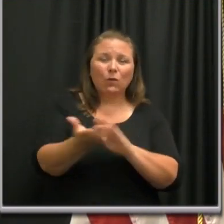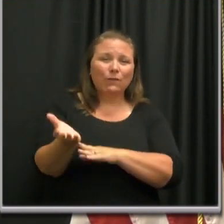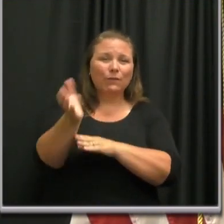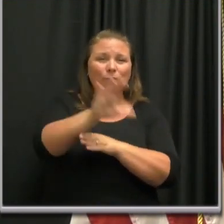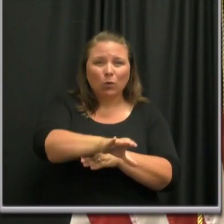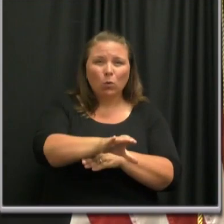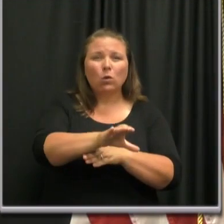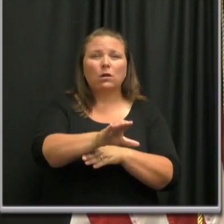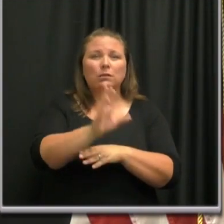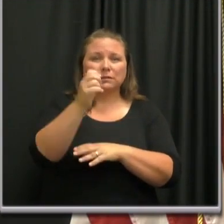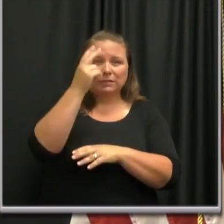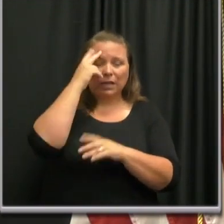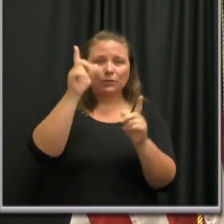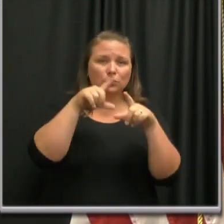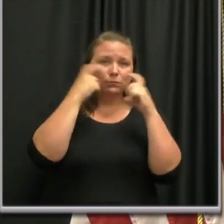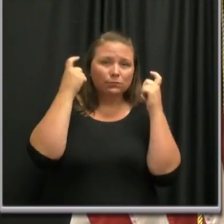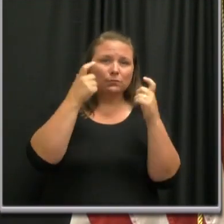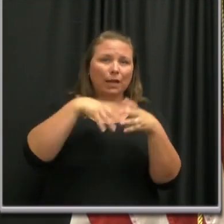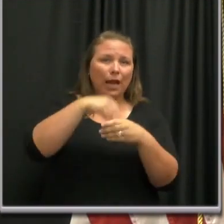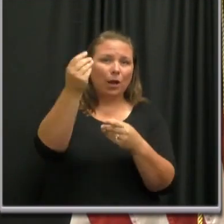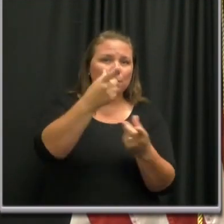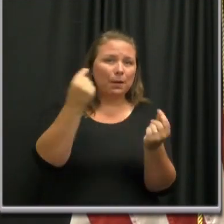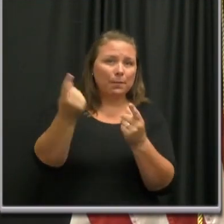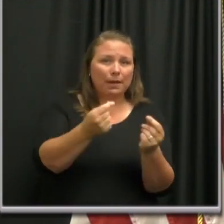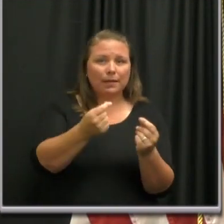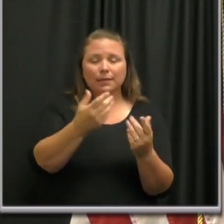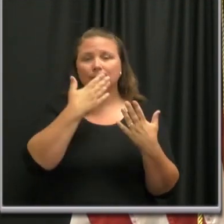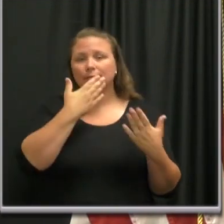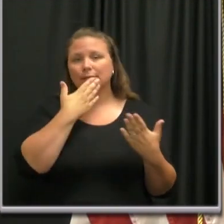require a mask in public? Thank you.